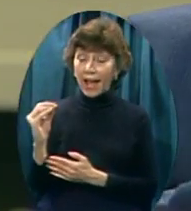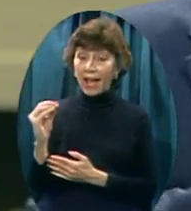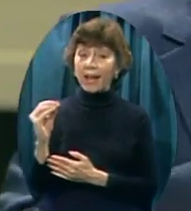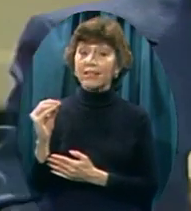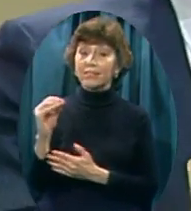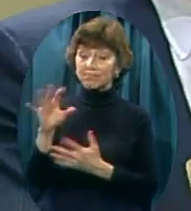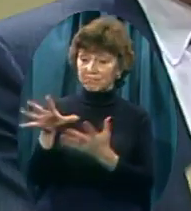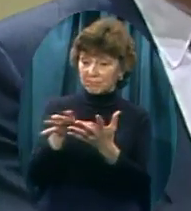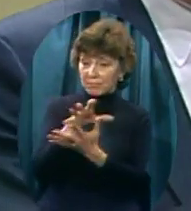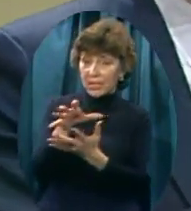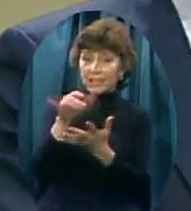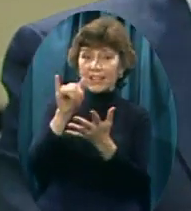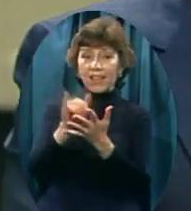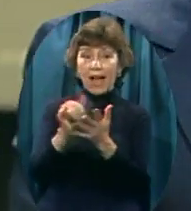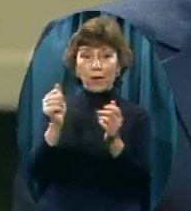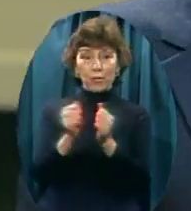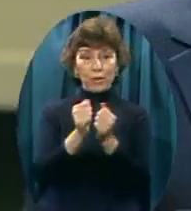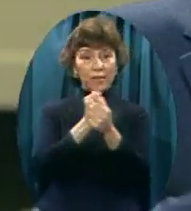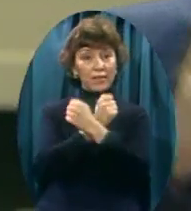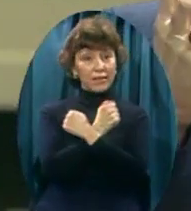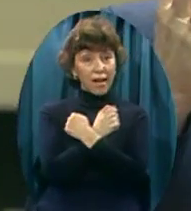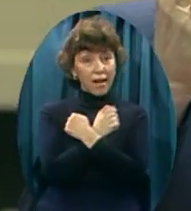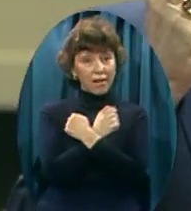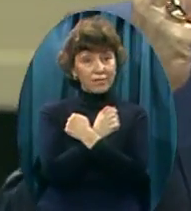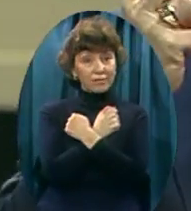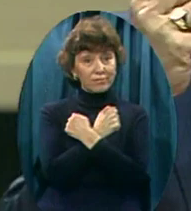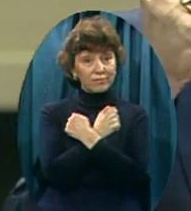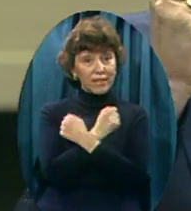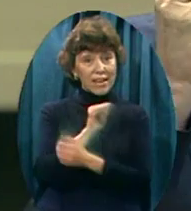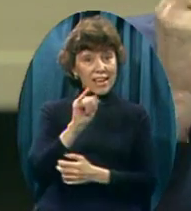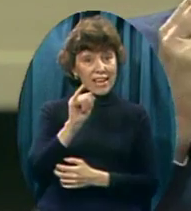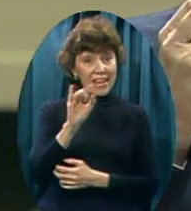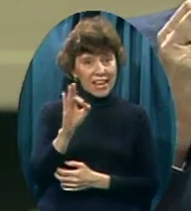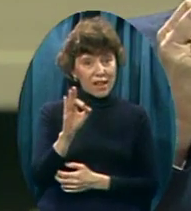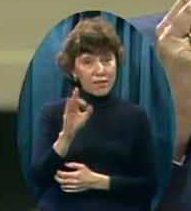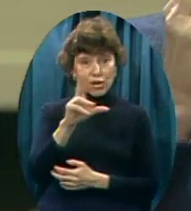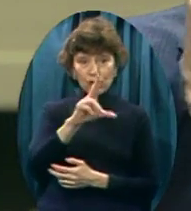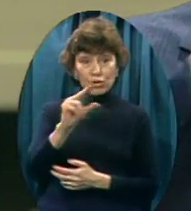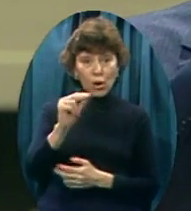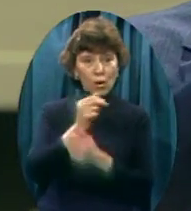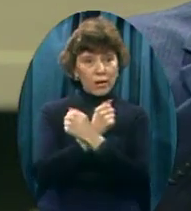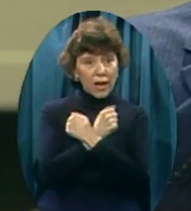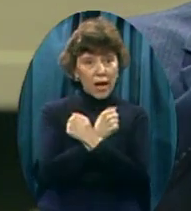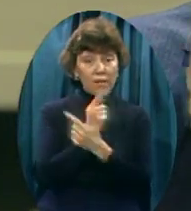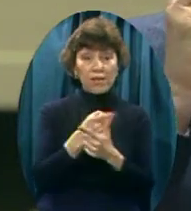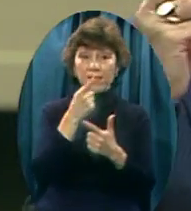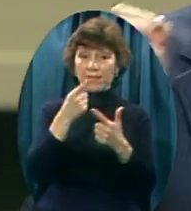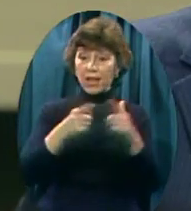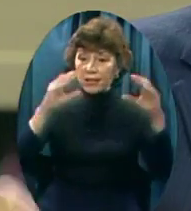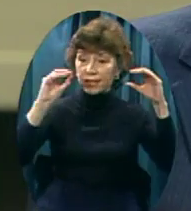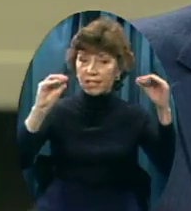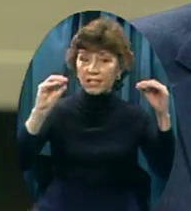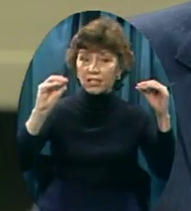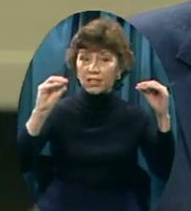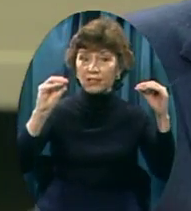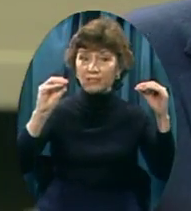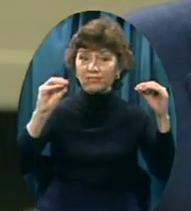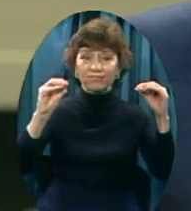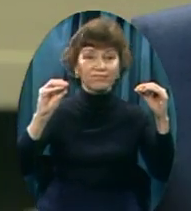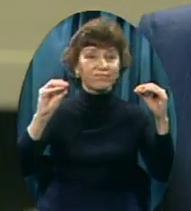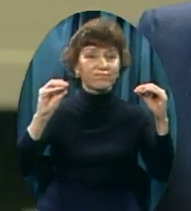Bible knowledge Would be meaningless Because love Is the ingredient That causes knowledge To be effective